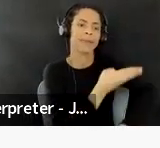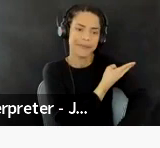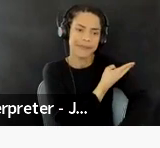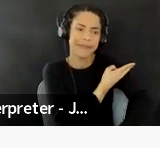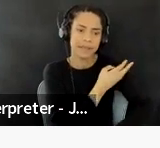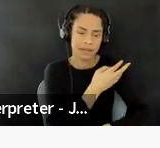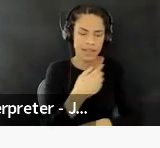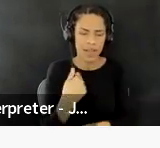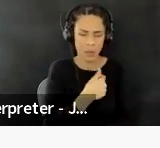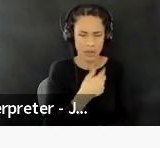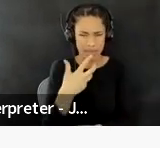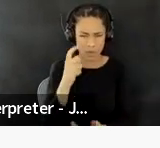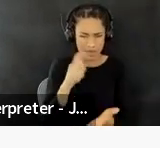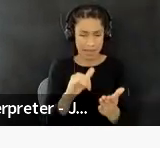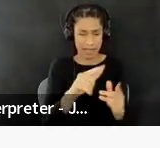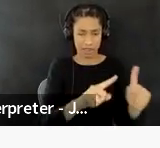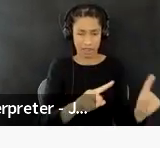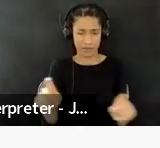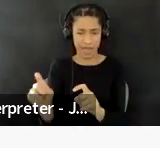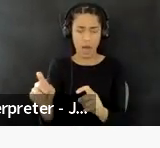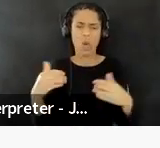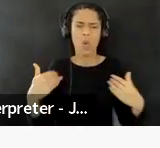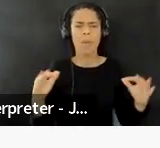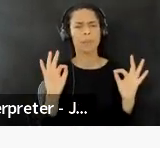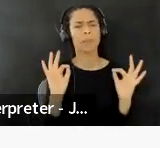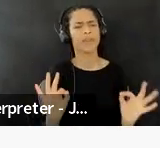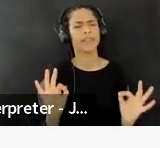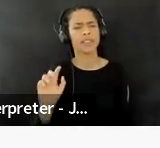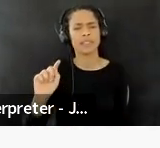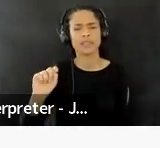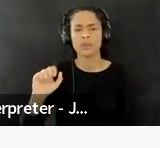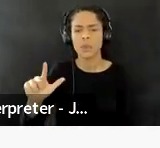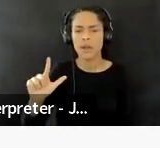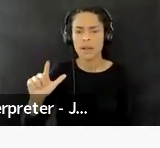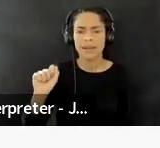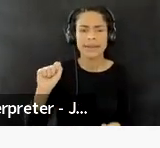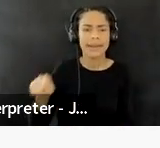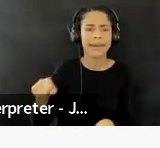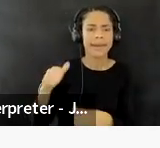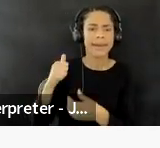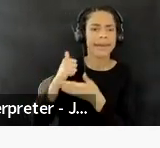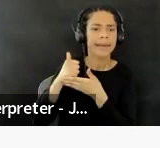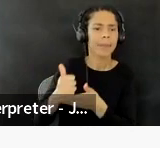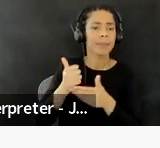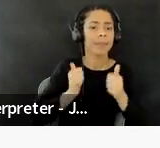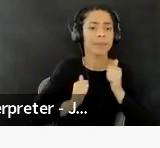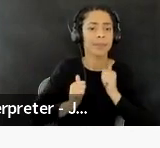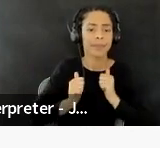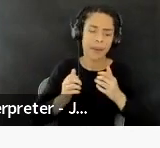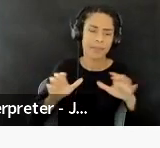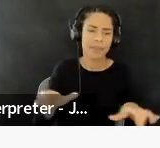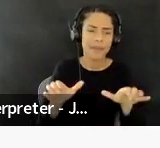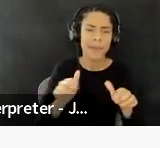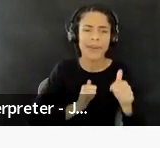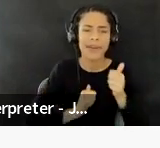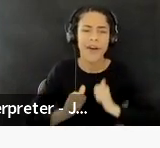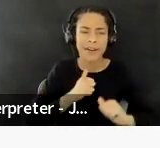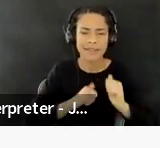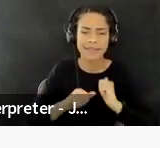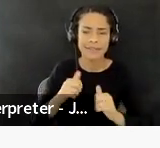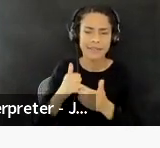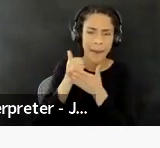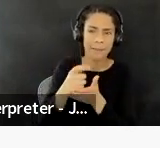actually help performing arts institutions and organizations, um, better support indigenous artists and communities and to